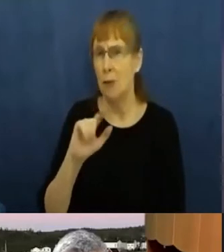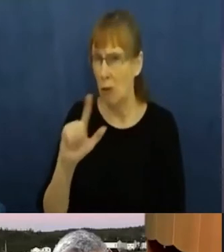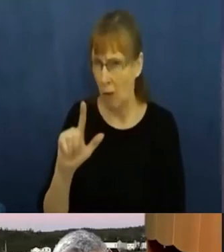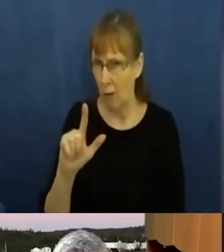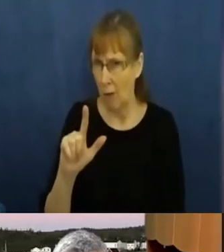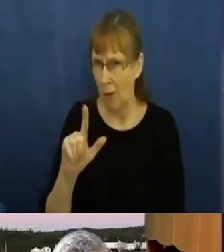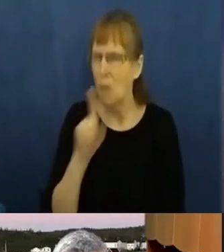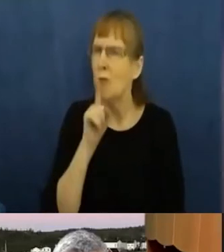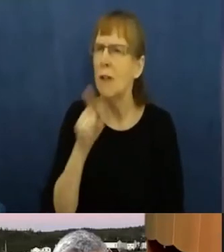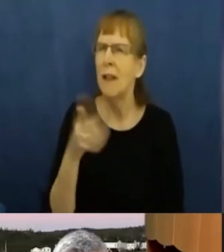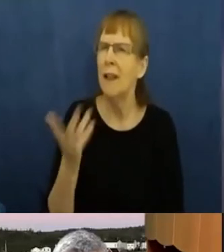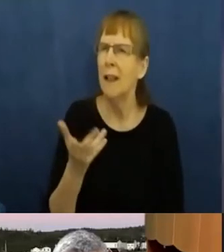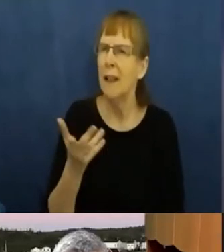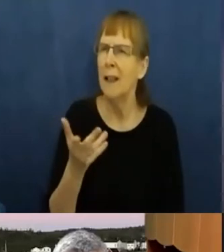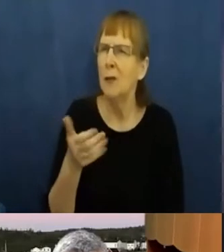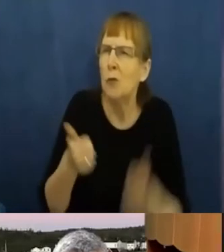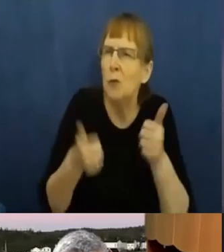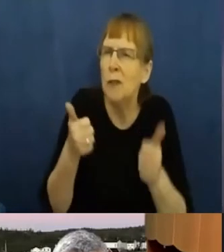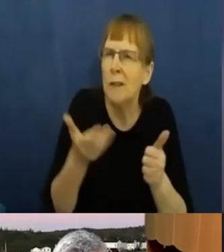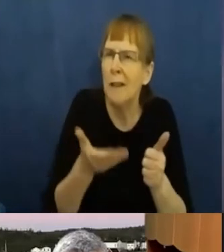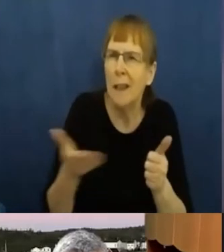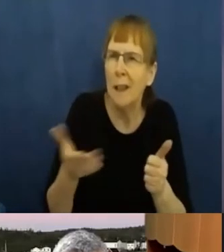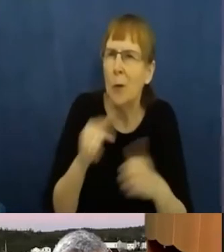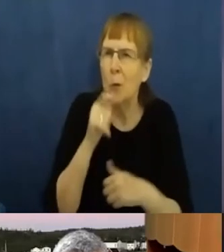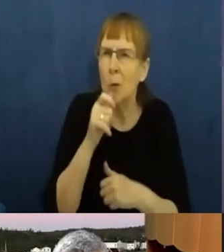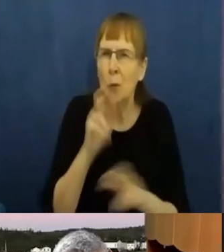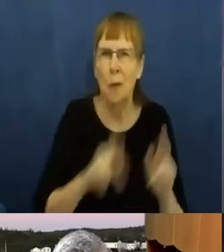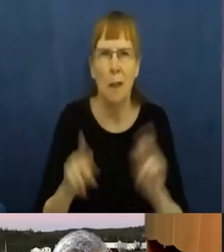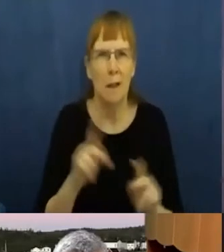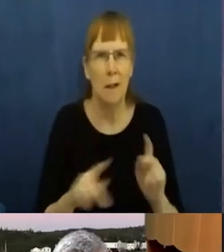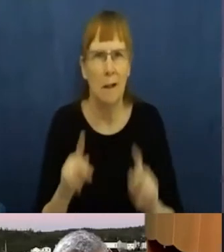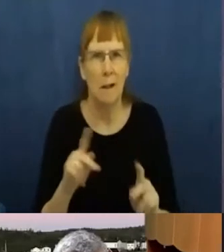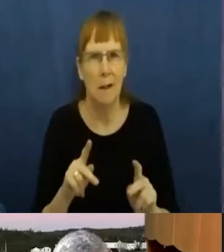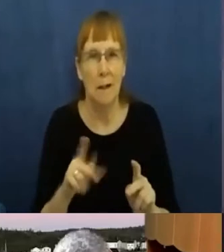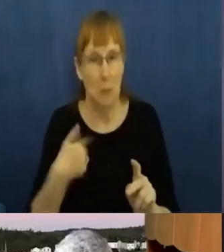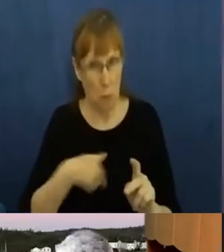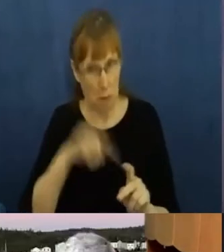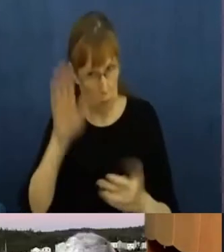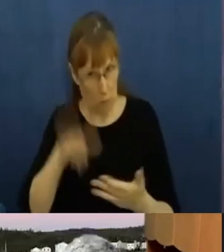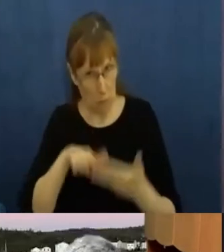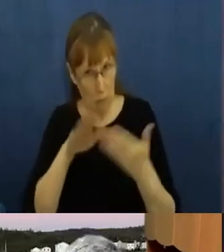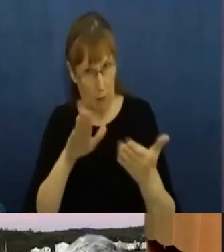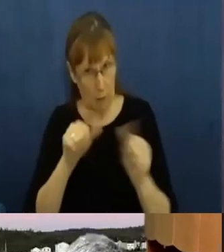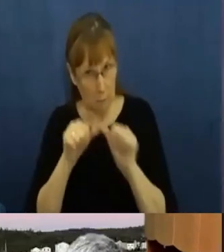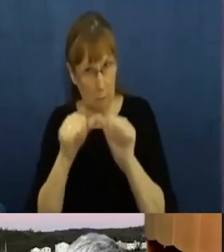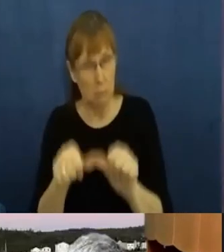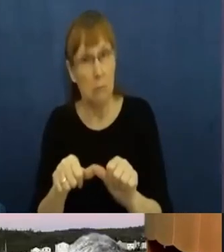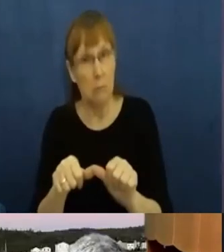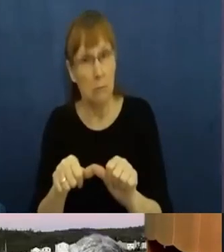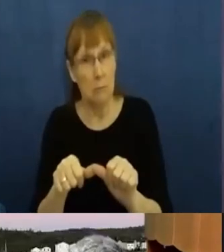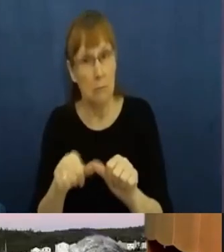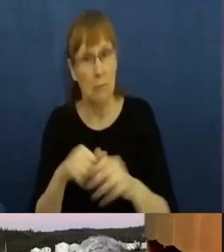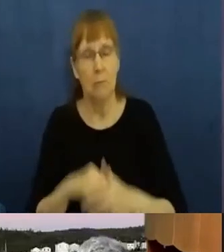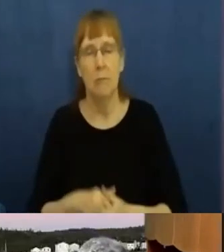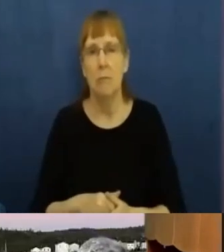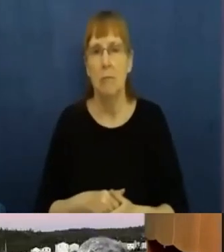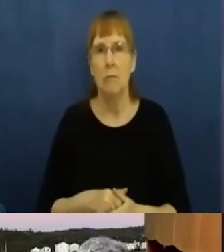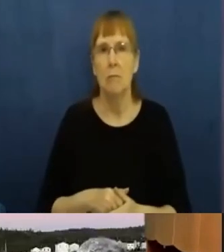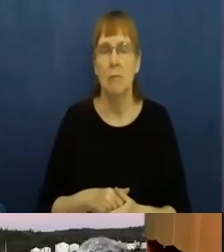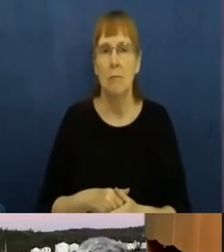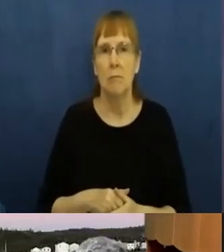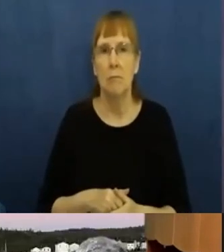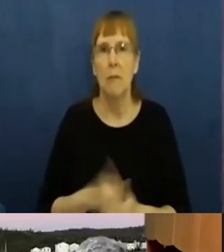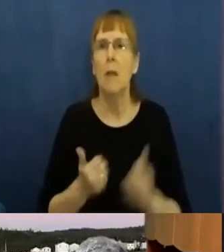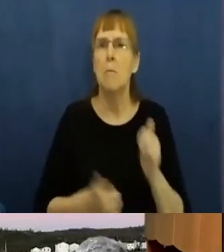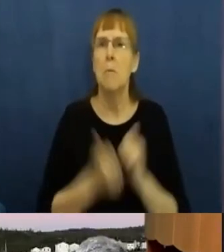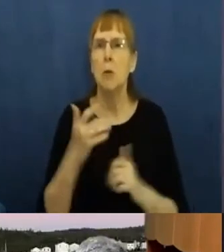The immediate questions that I heard about were issues of lack of capacity. How can you social distance